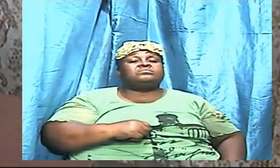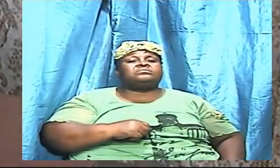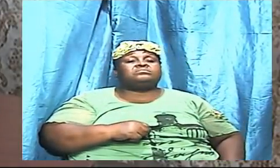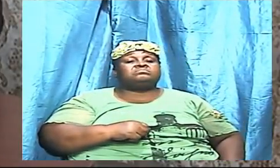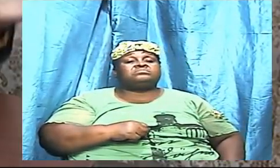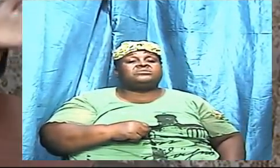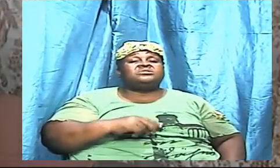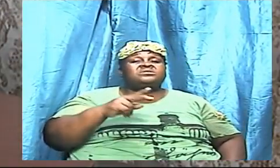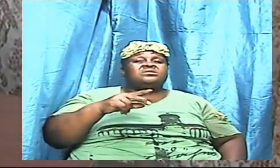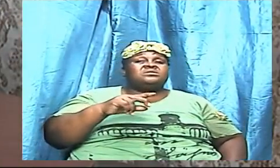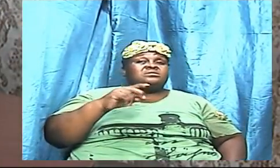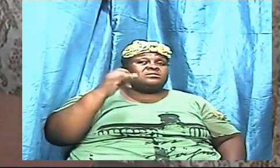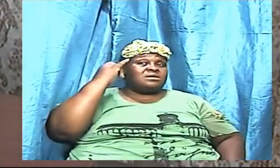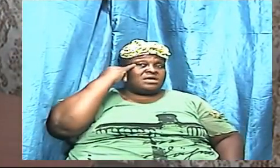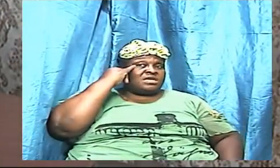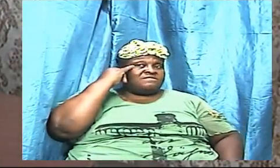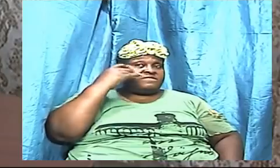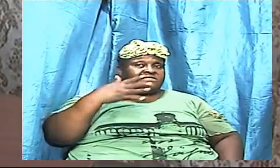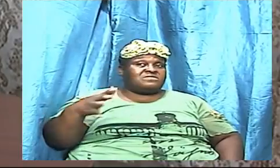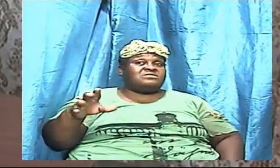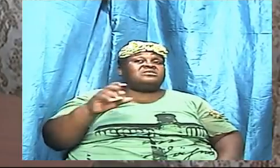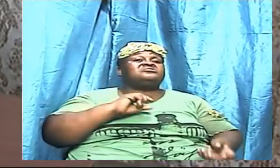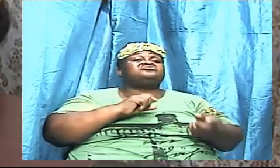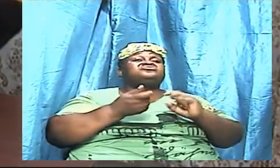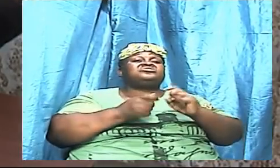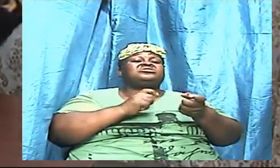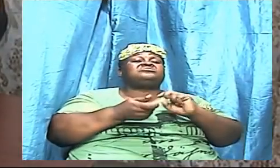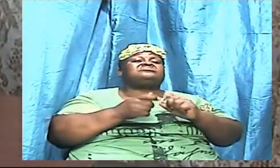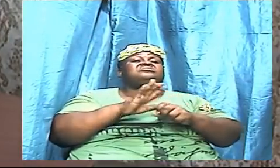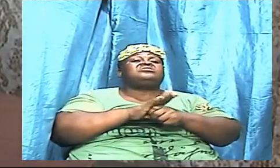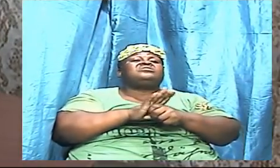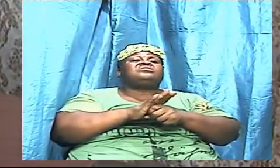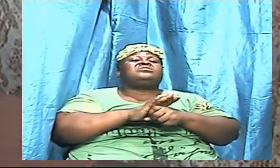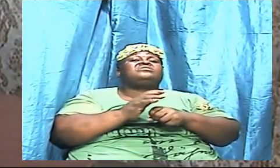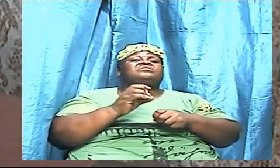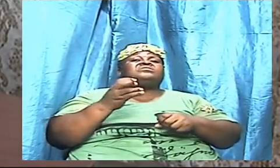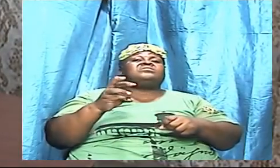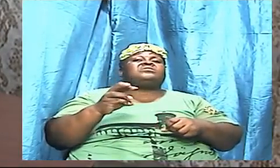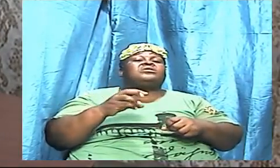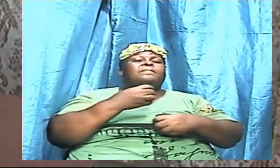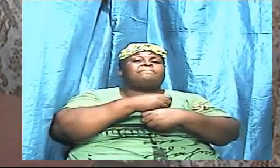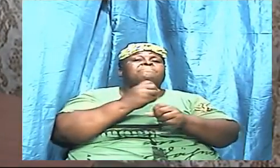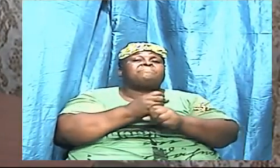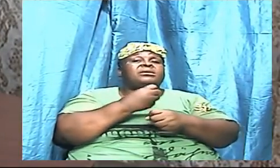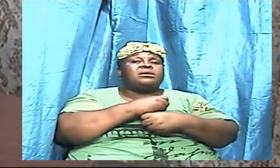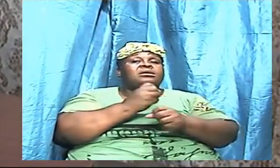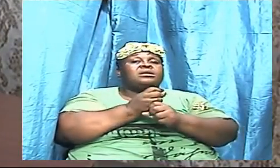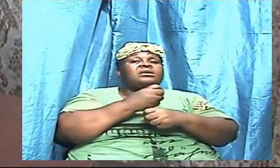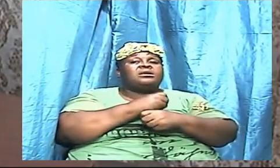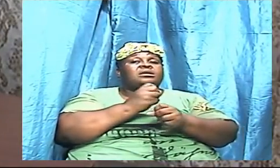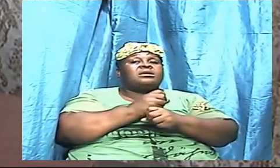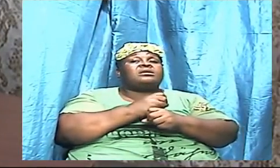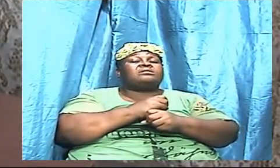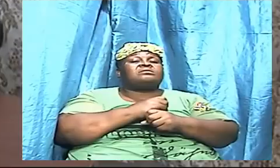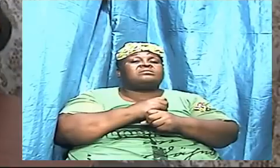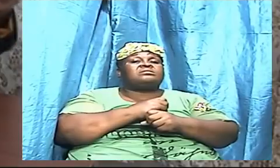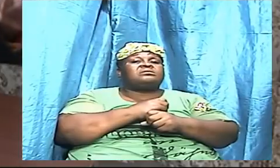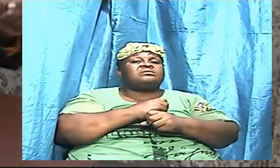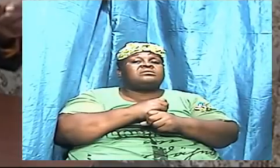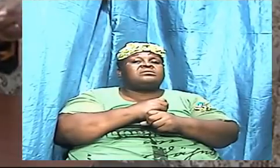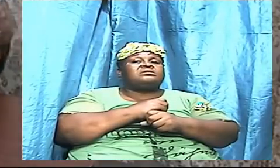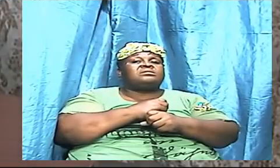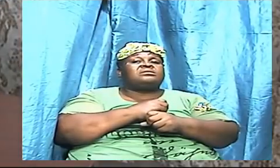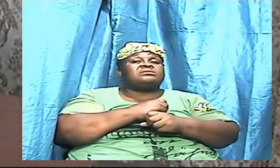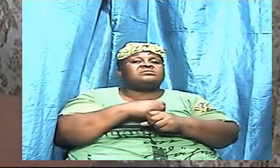if things change based on the whole COVID situation then we will make adjustments so I'm just talking about what the plans